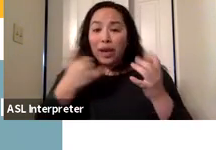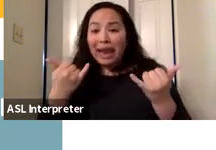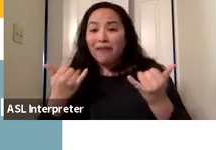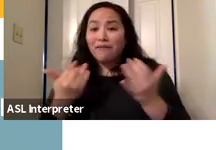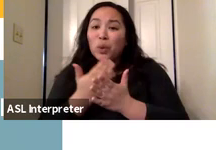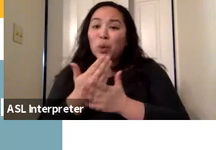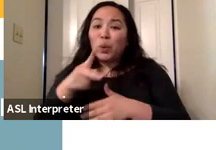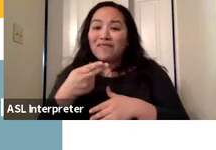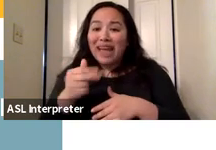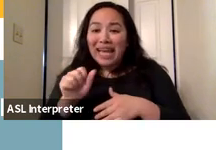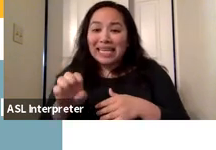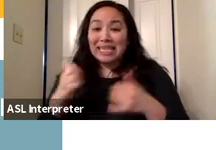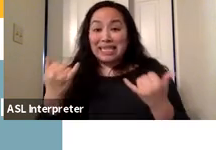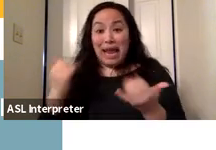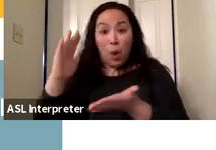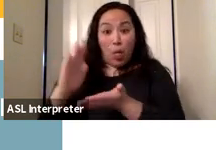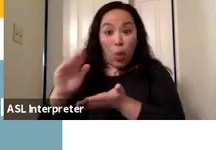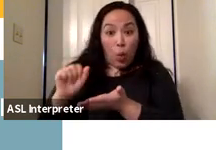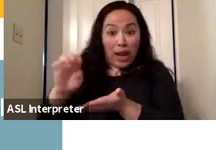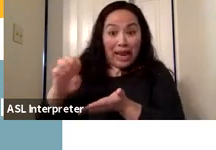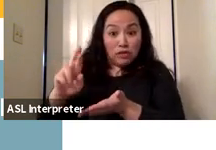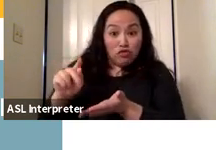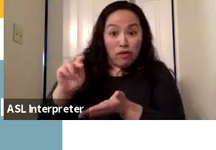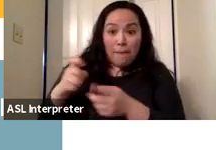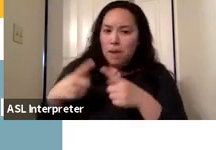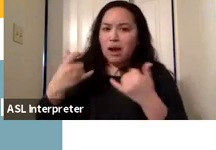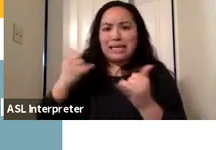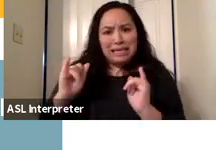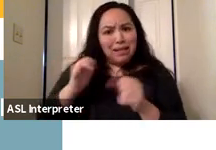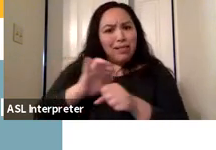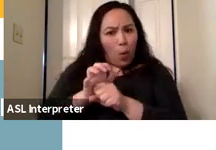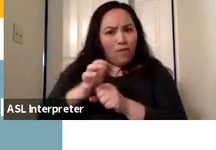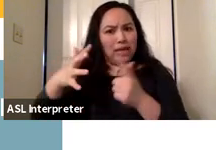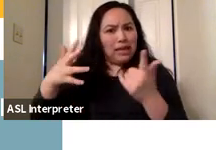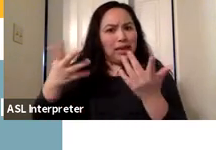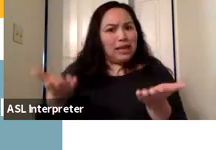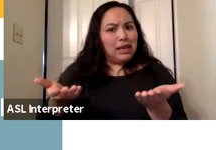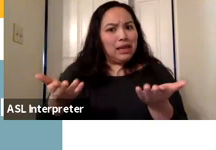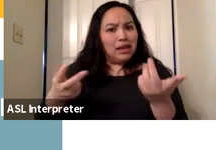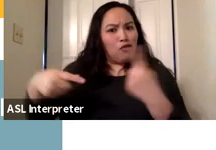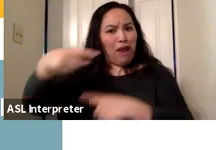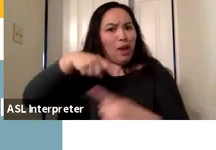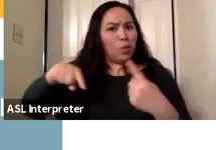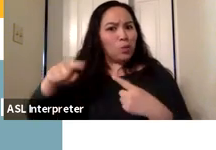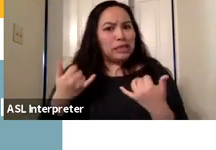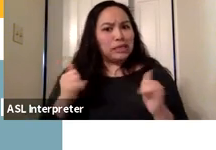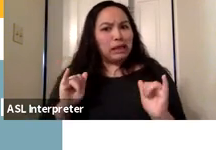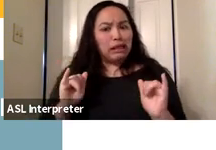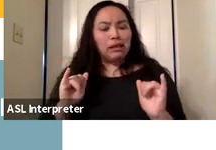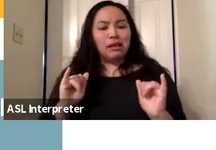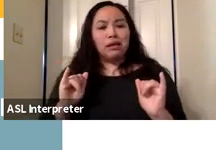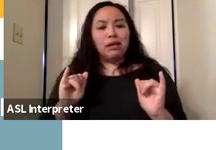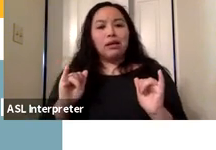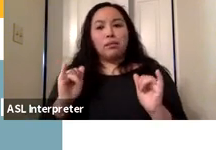lower case rates locally. It's still circulating. We're still hearing about COVID cases every day, even people in the hospital.